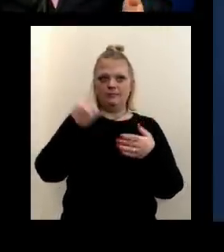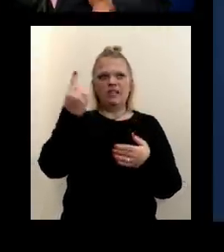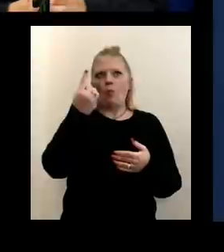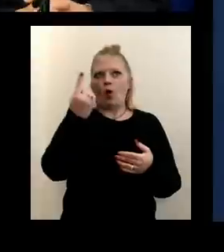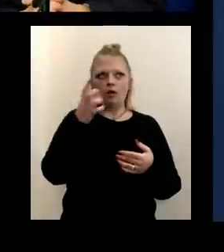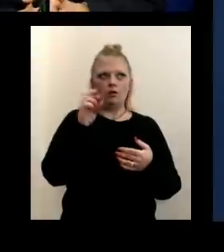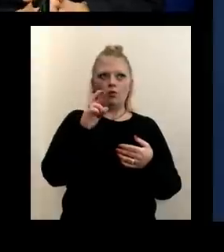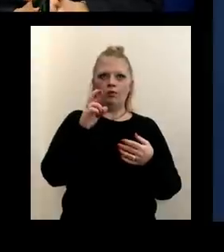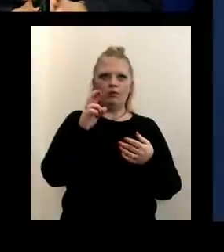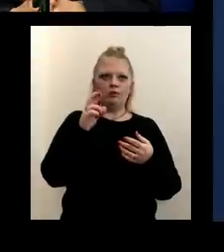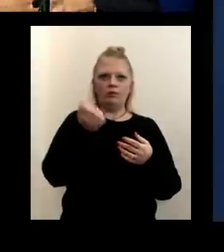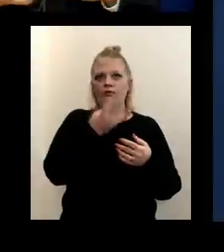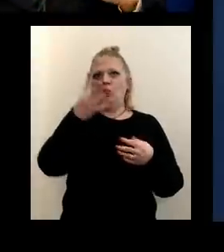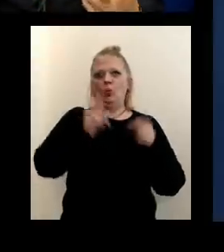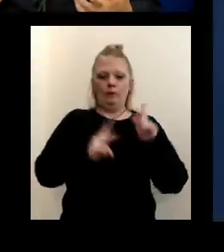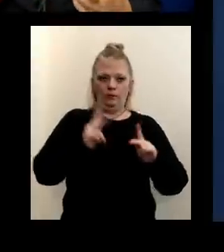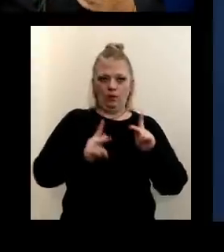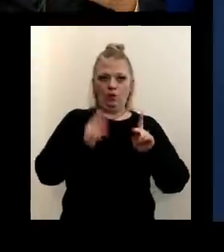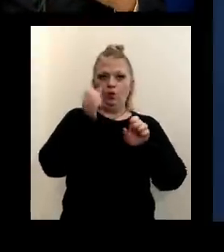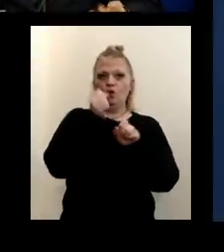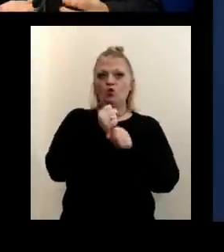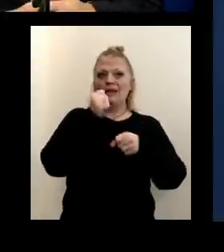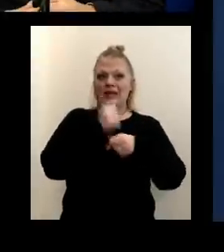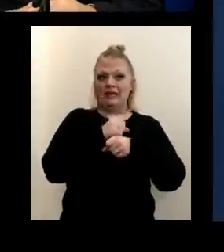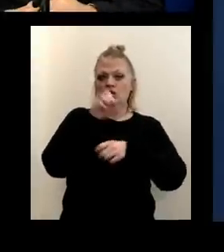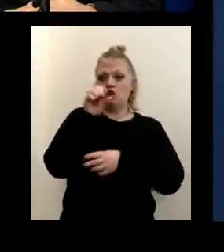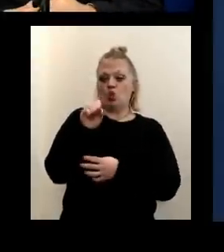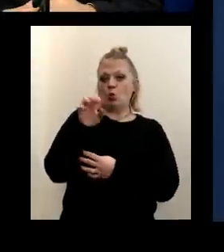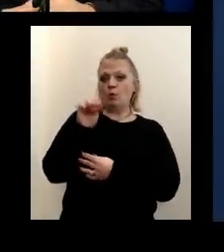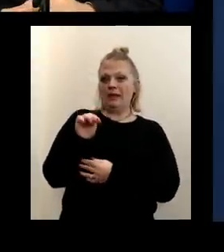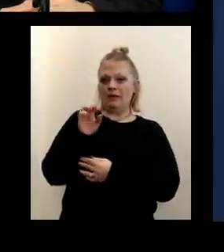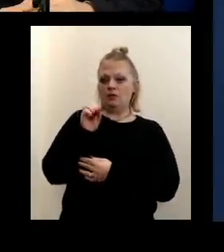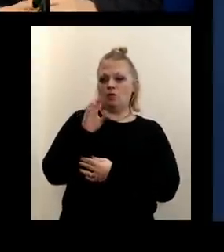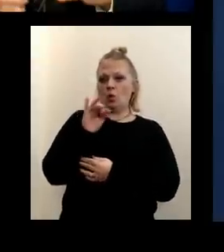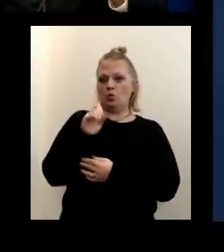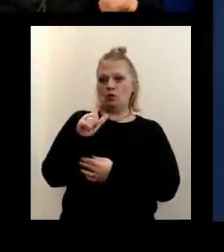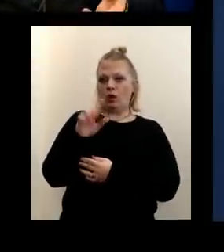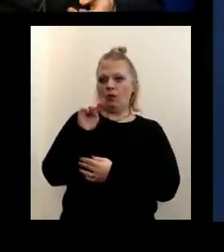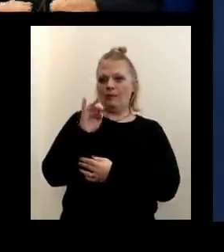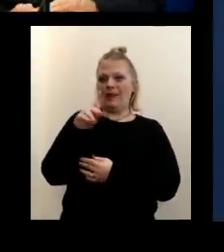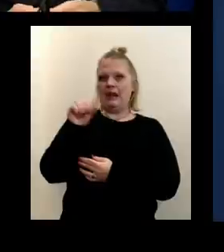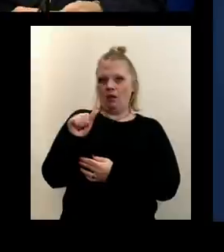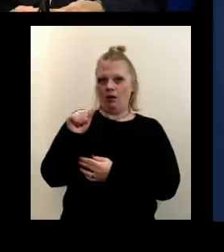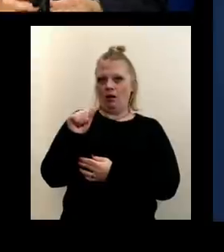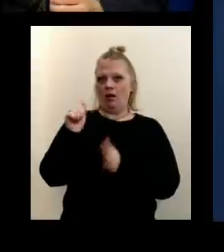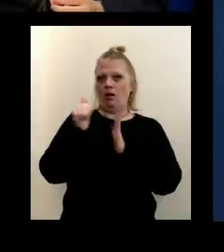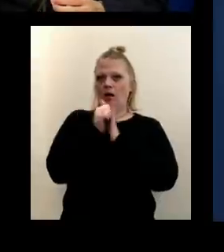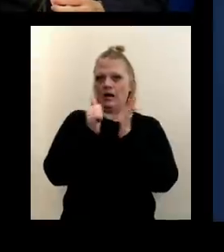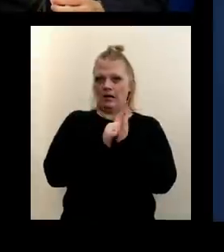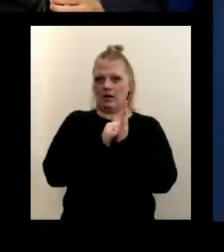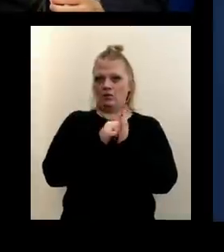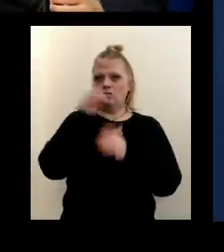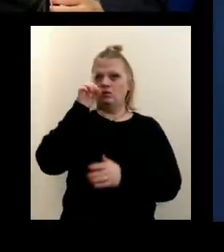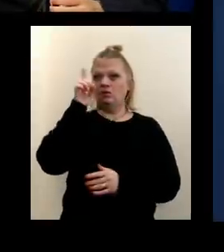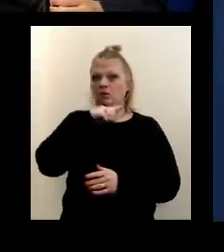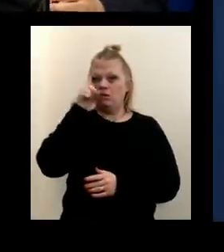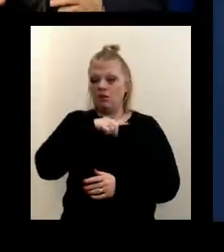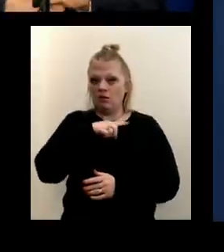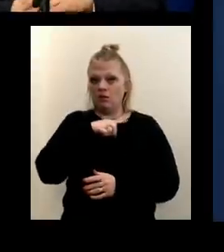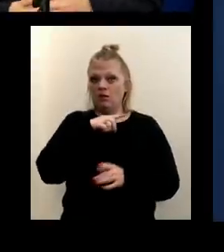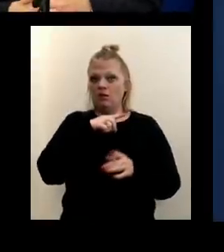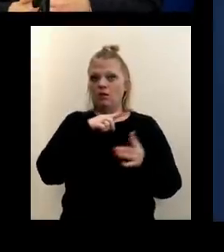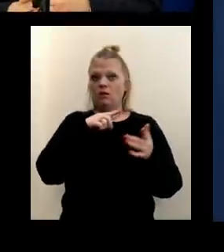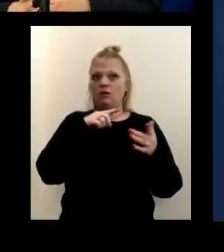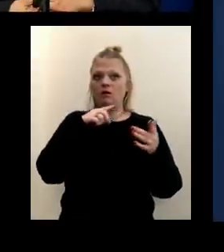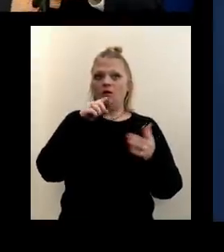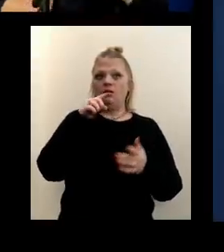a number of people created social media accounts impersonating Commissioner Gail Burstein